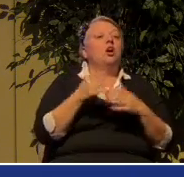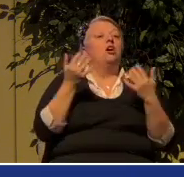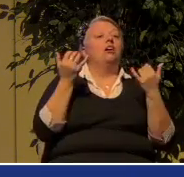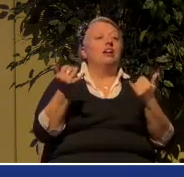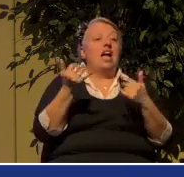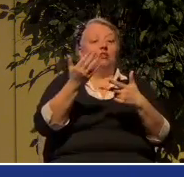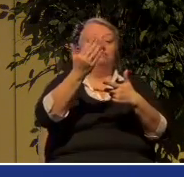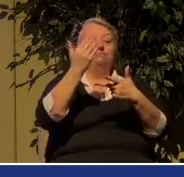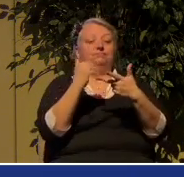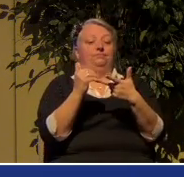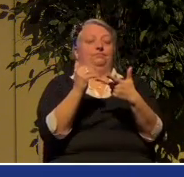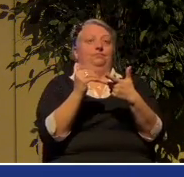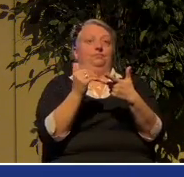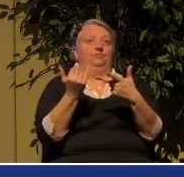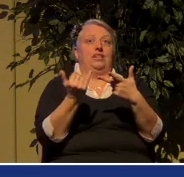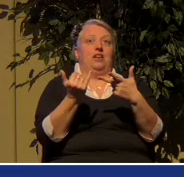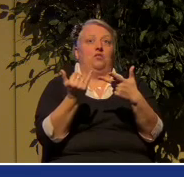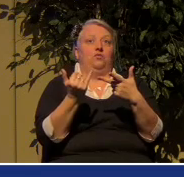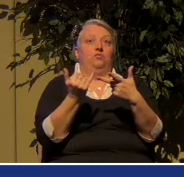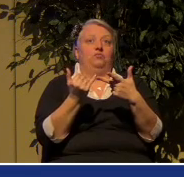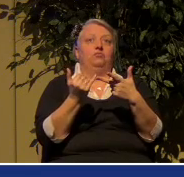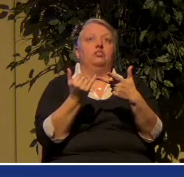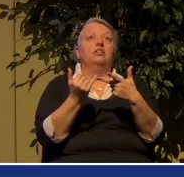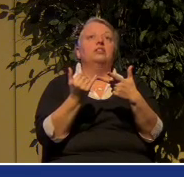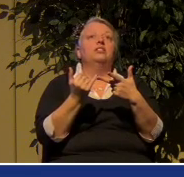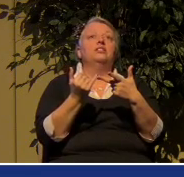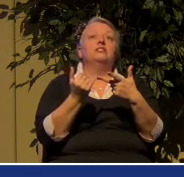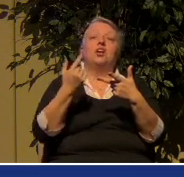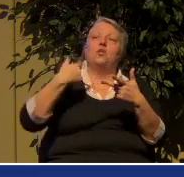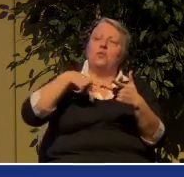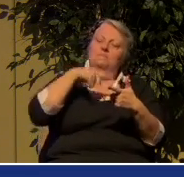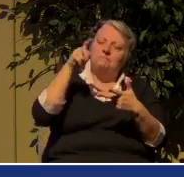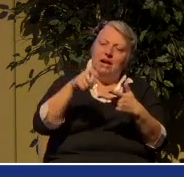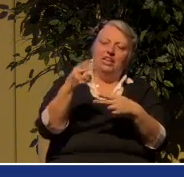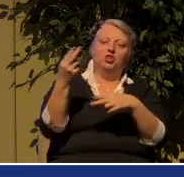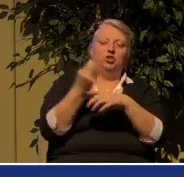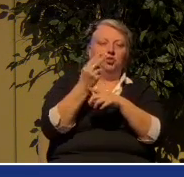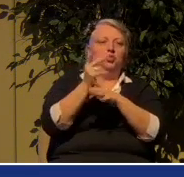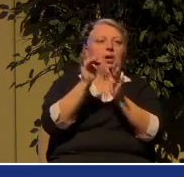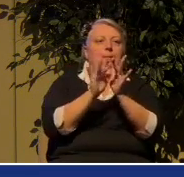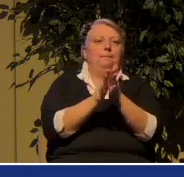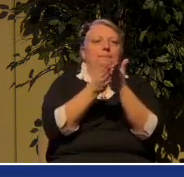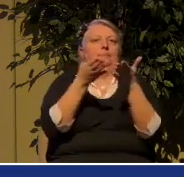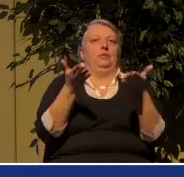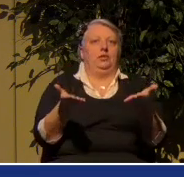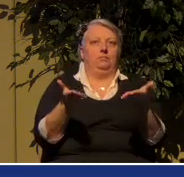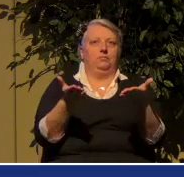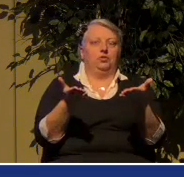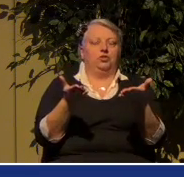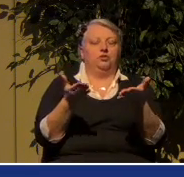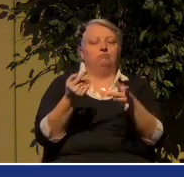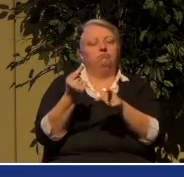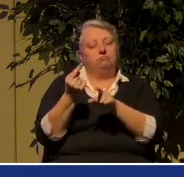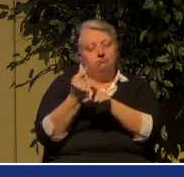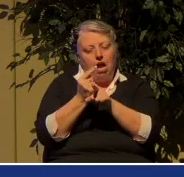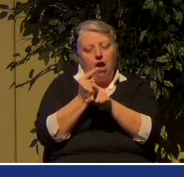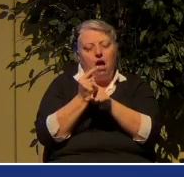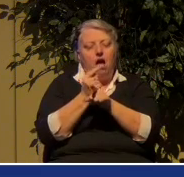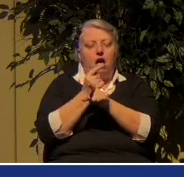talking about, and that is to say we must use the Scriptures with